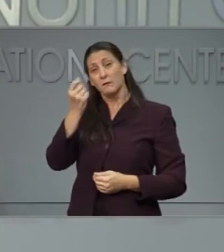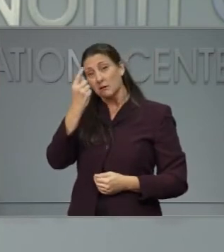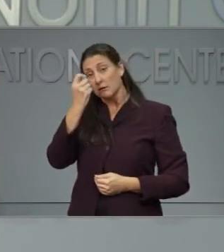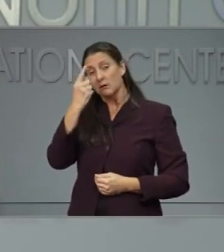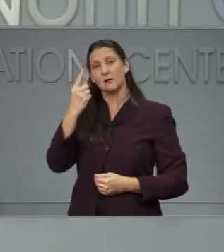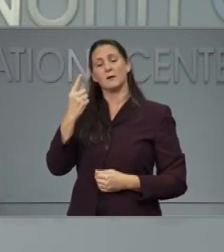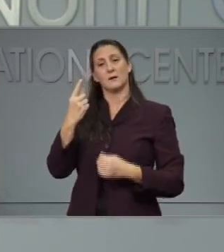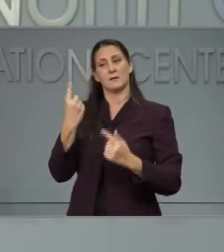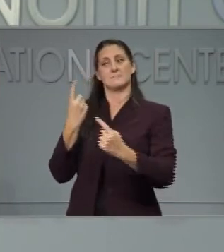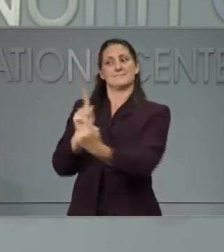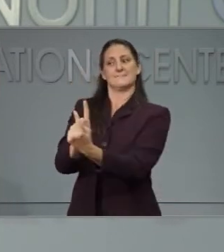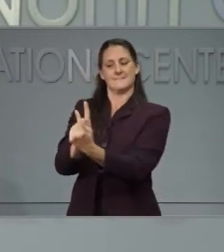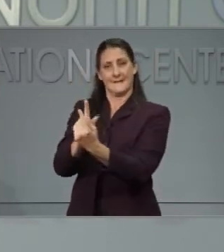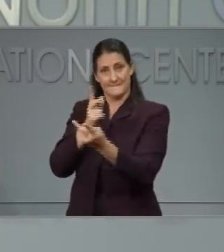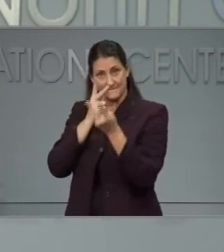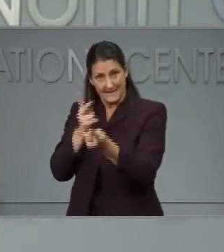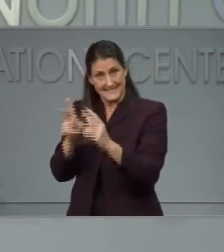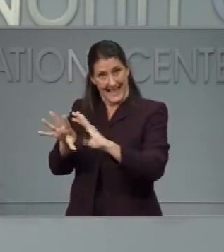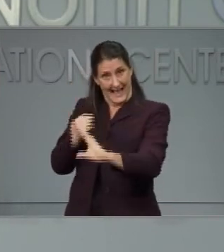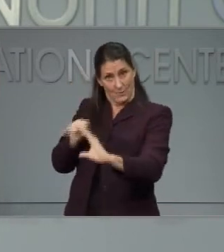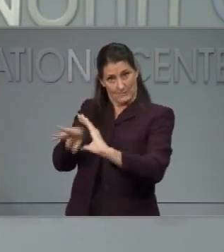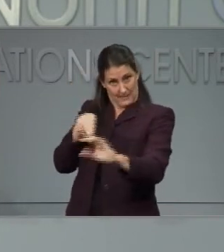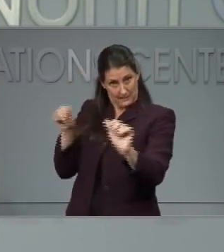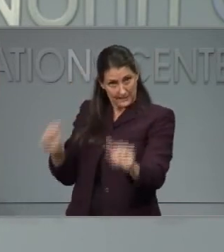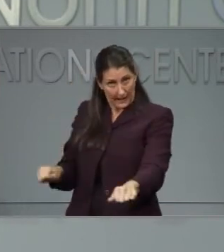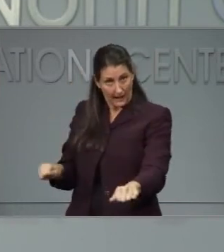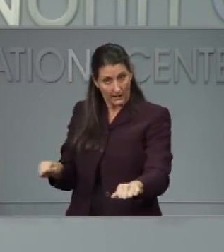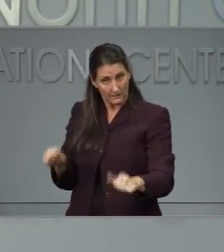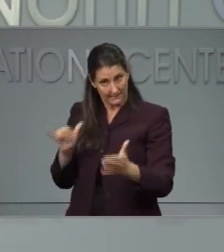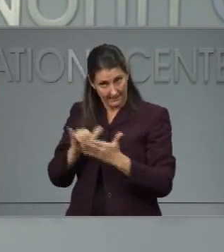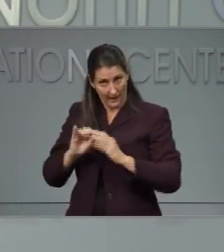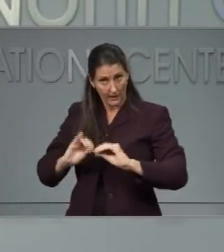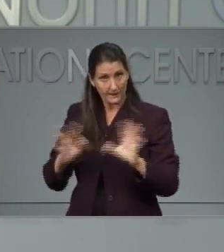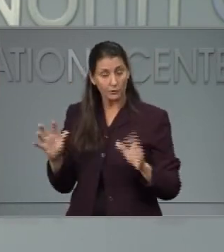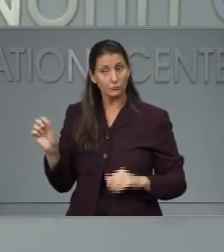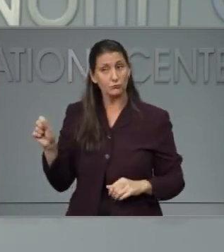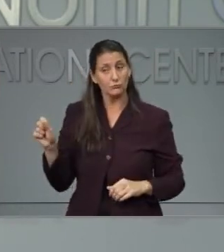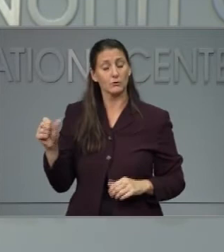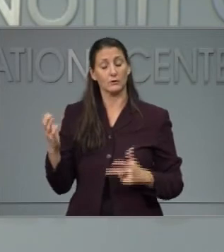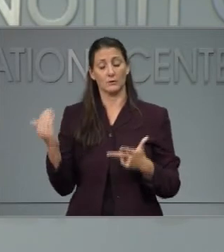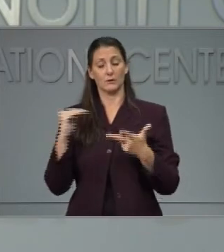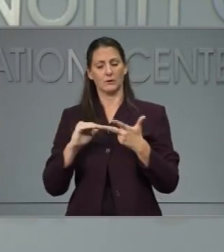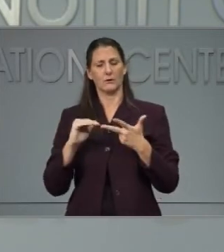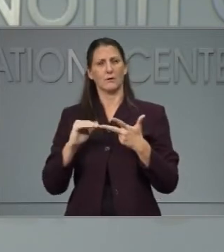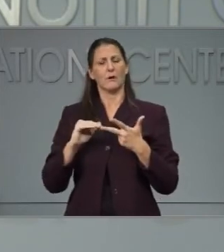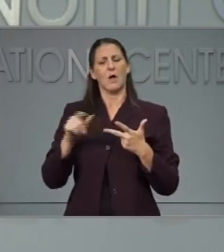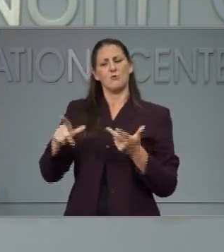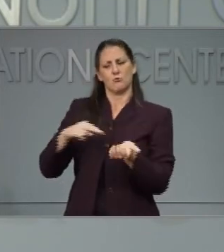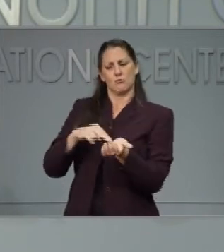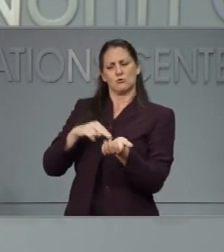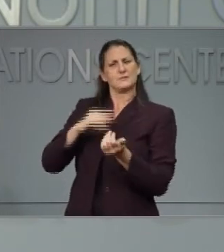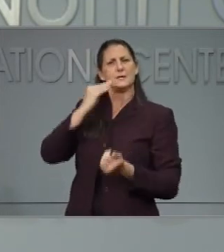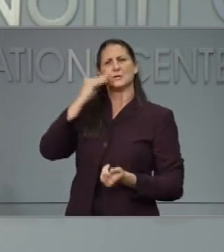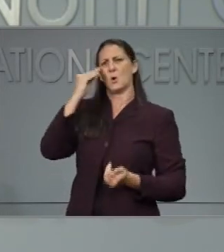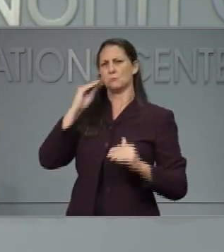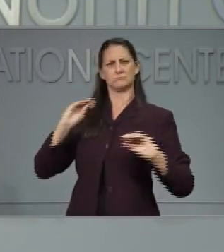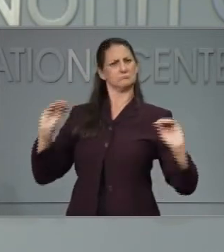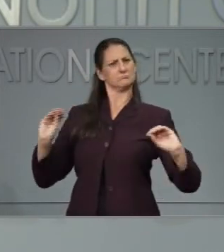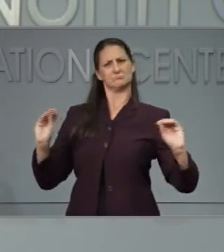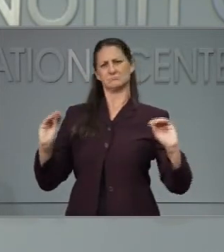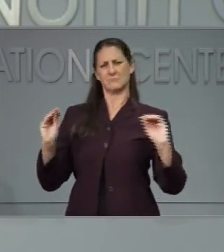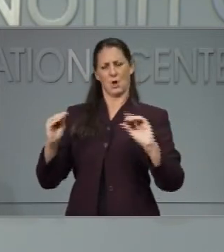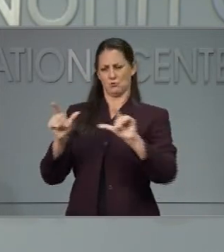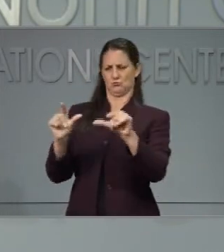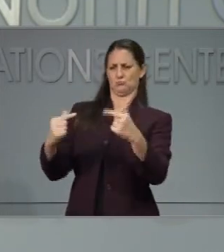make sure why not allow group activities at those homes if they can be